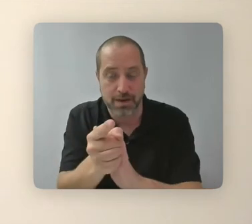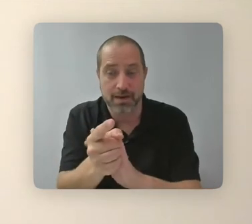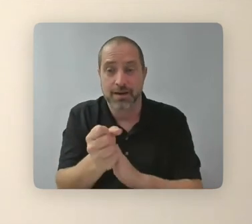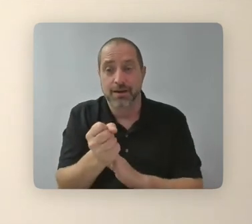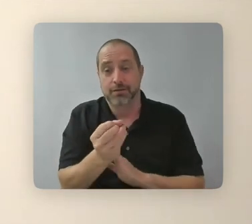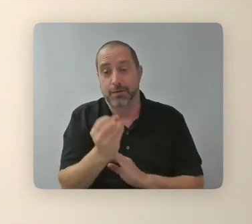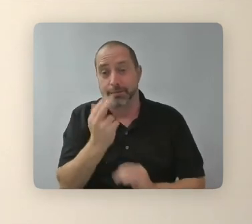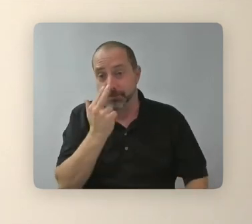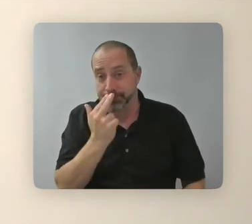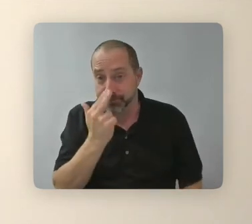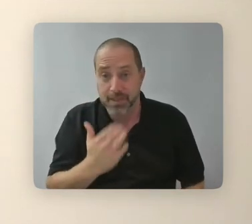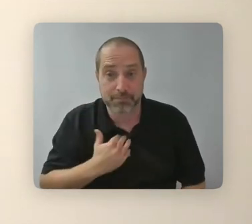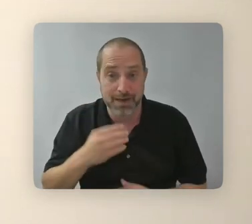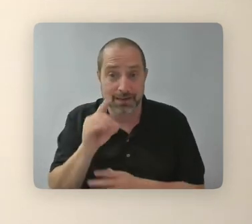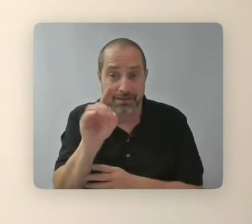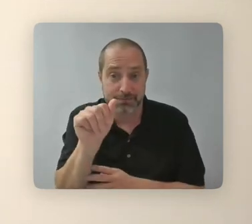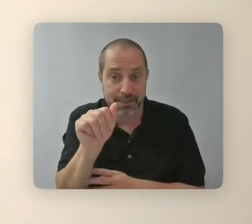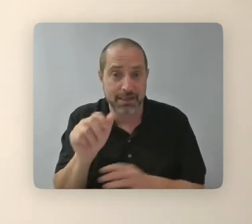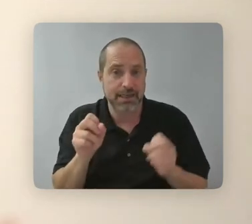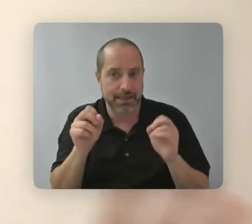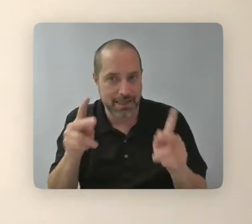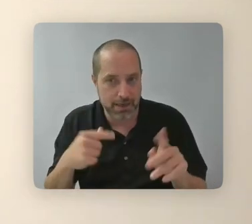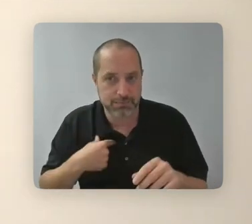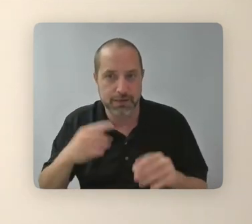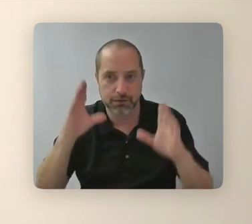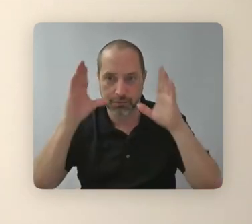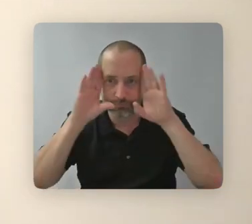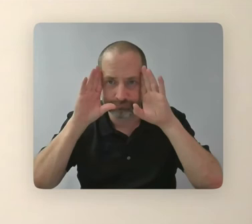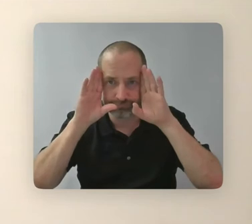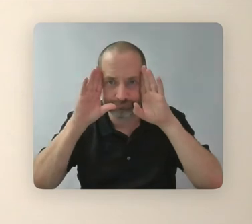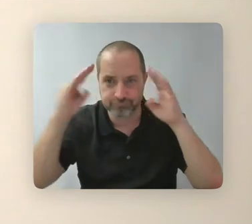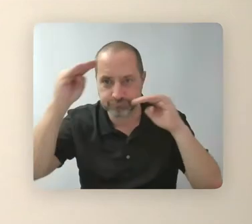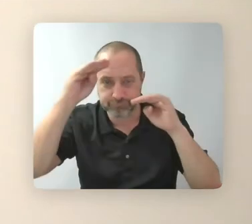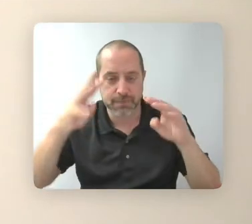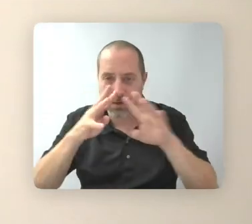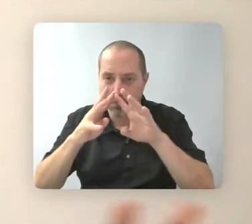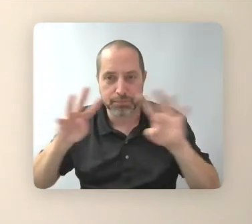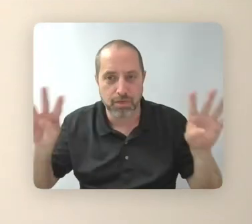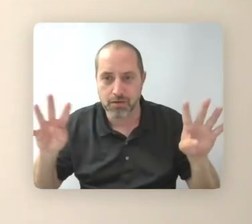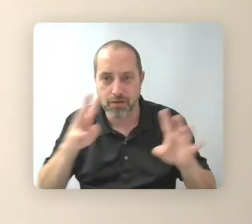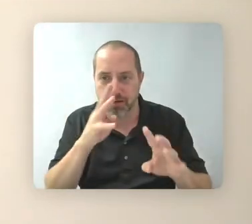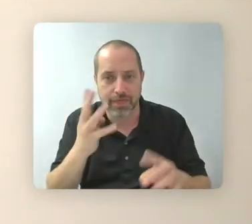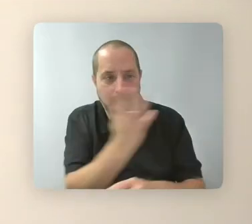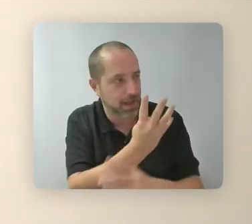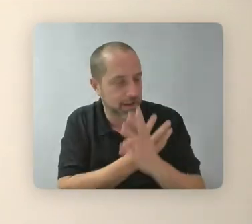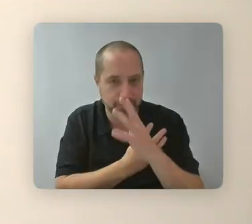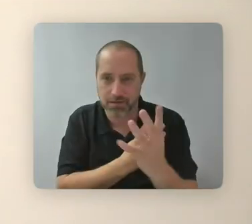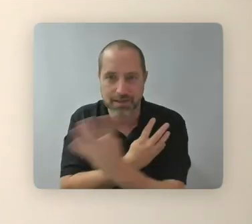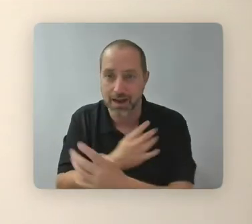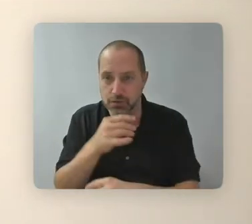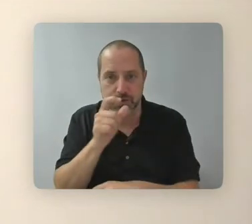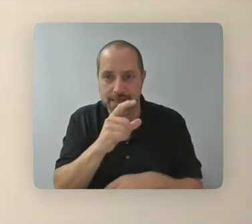enough, like my disability allows me to block out all of the excess of the set that I don't need to be